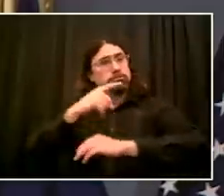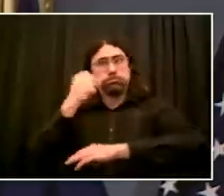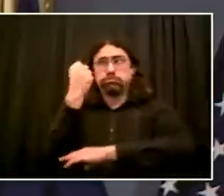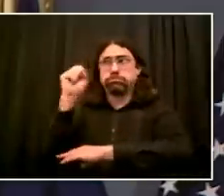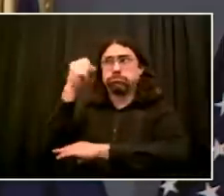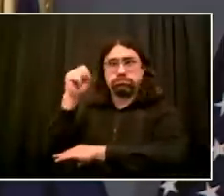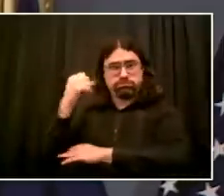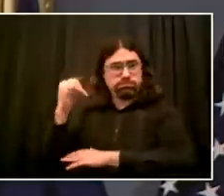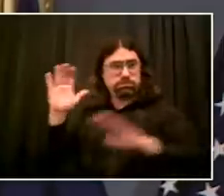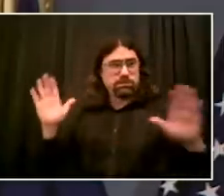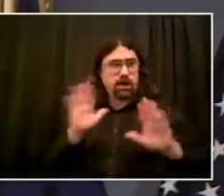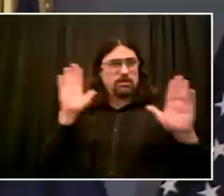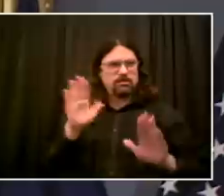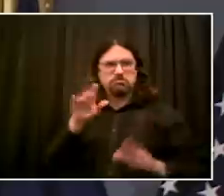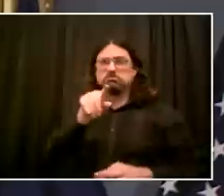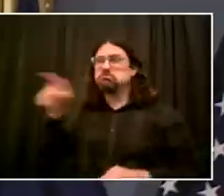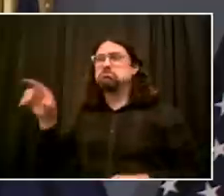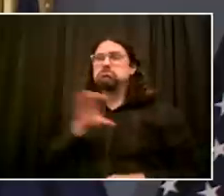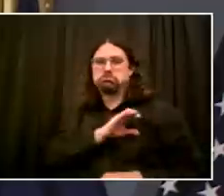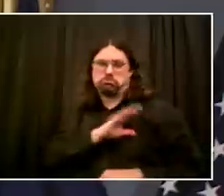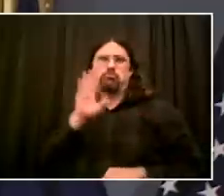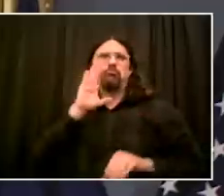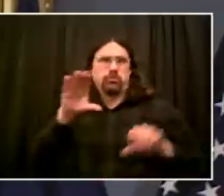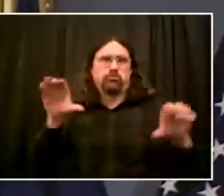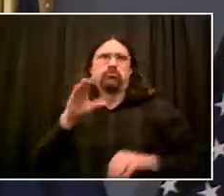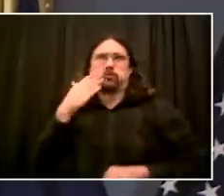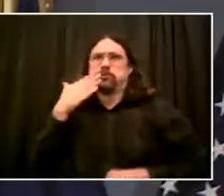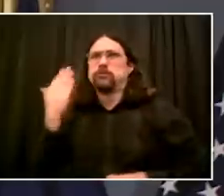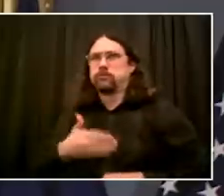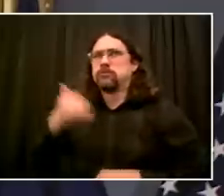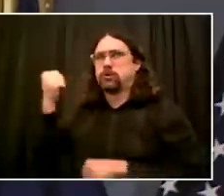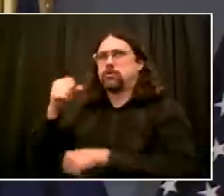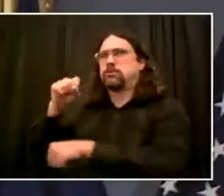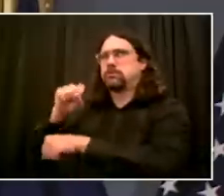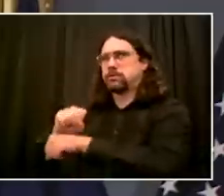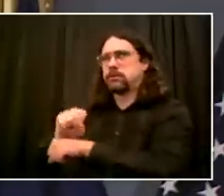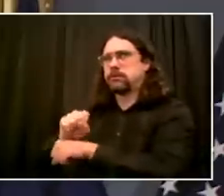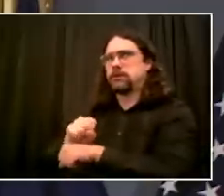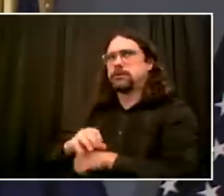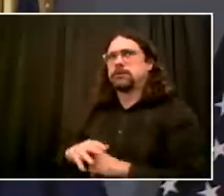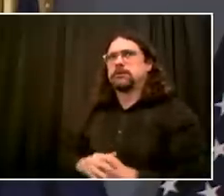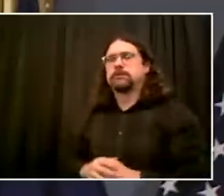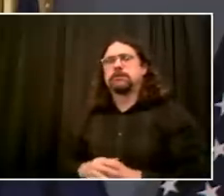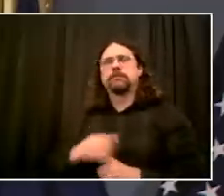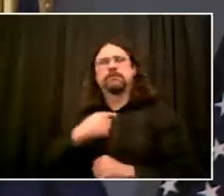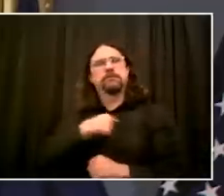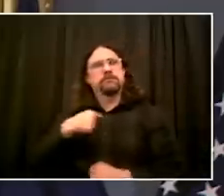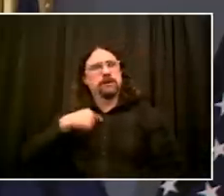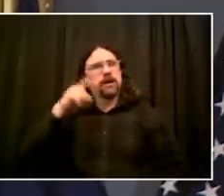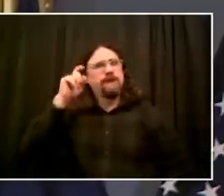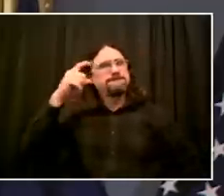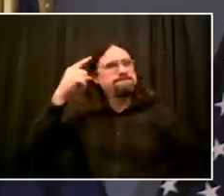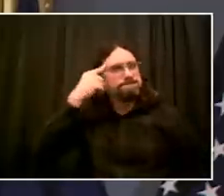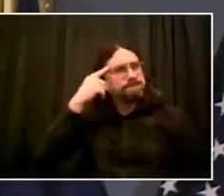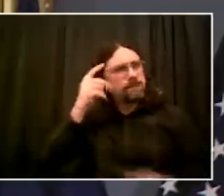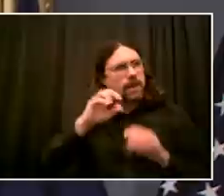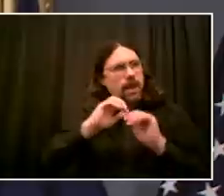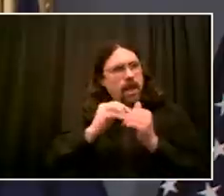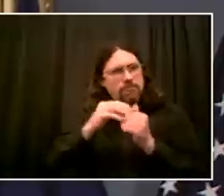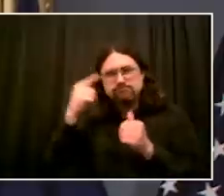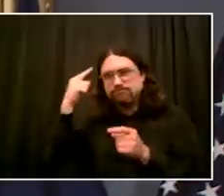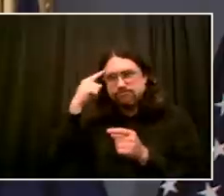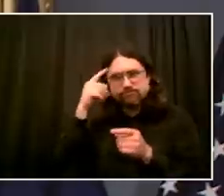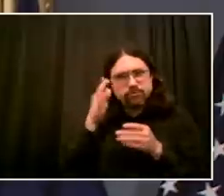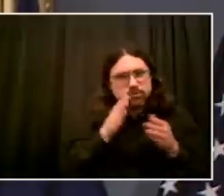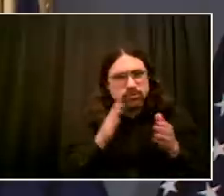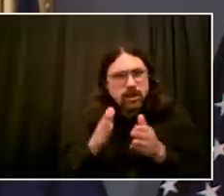That's on us. But it's also on everyone who's protesting to not surround a vehicle and threaten the lives of our officers. Todd from